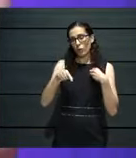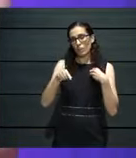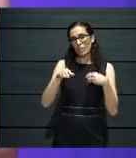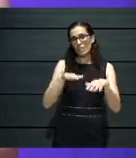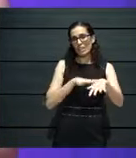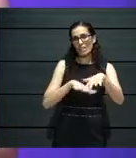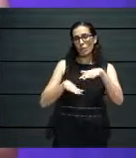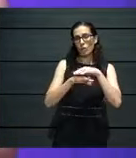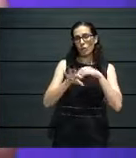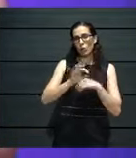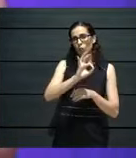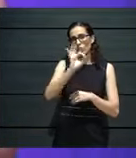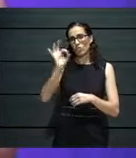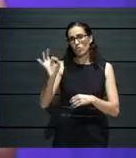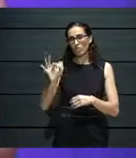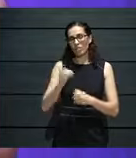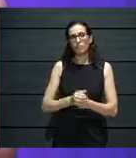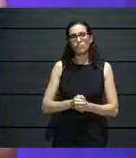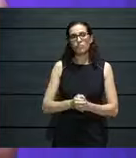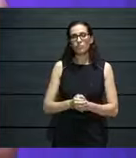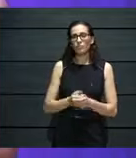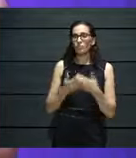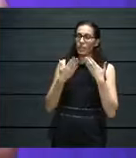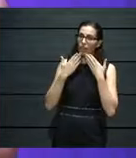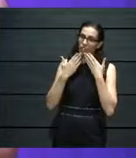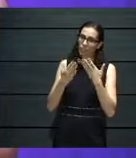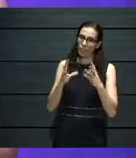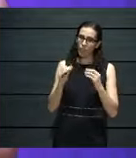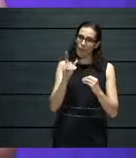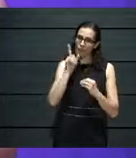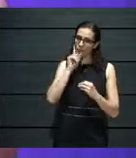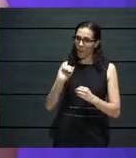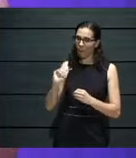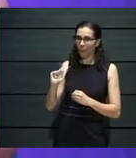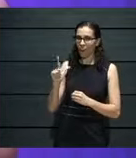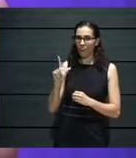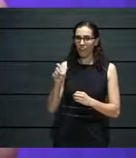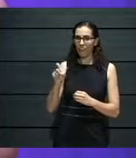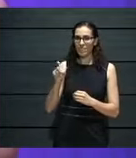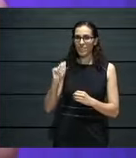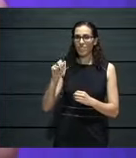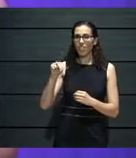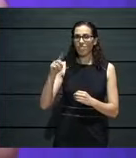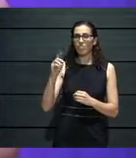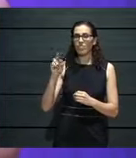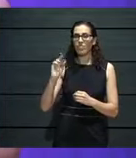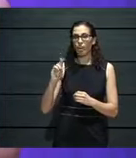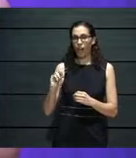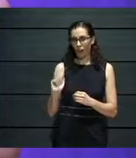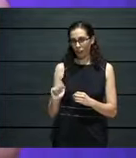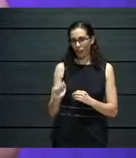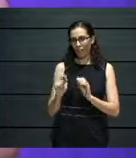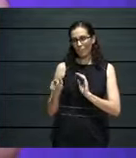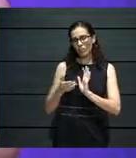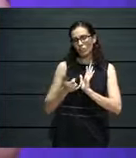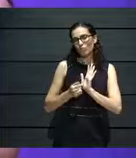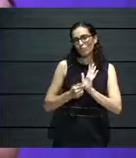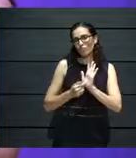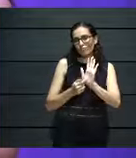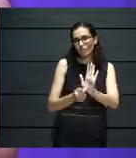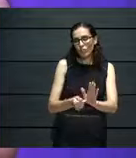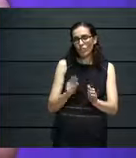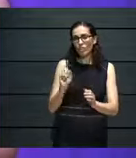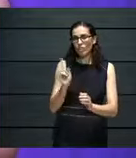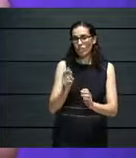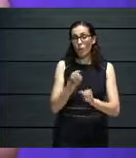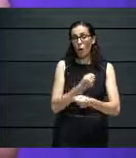Thank you, Alexandra, for that presentation, which once again has introduced us to another project, which